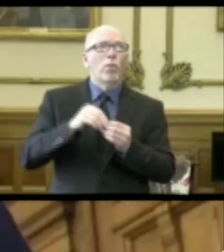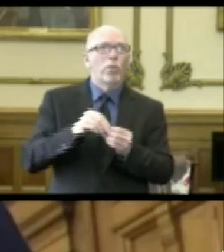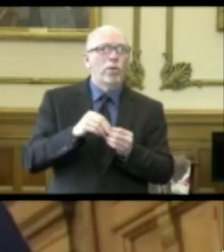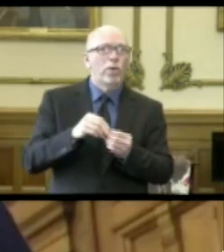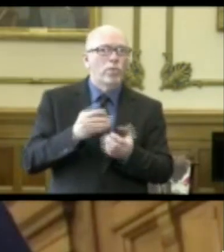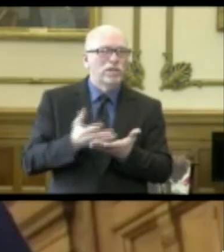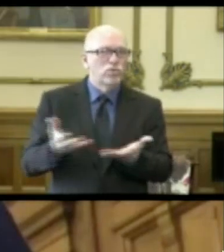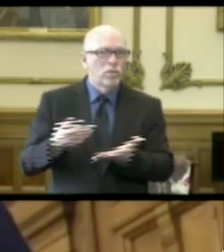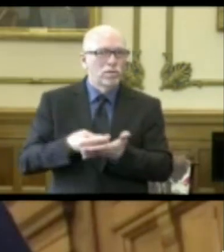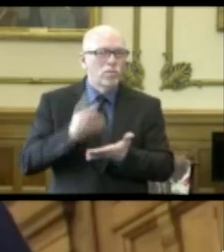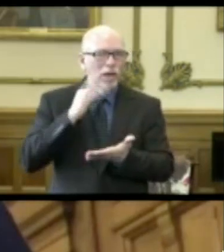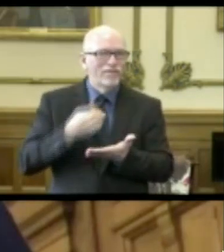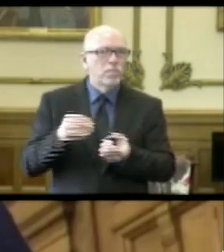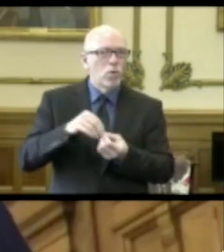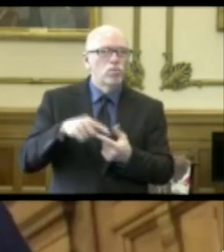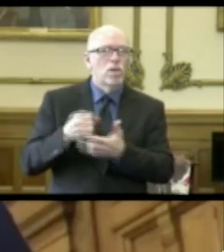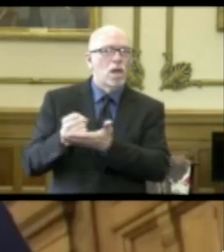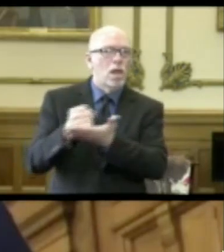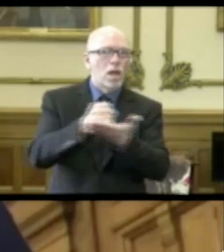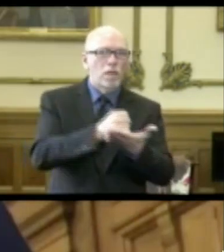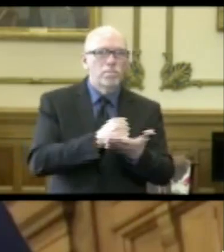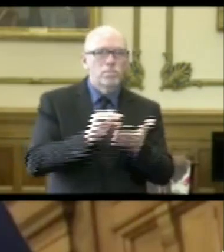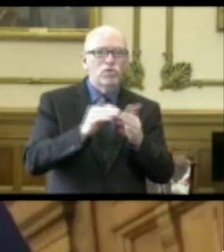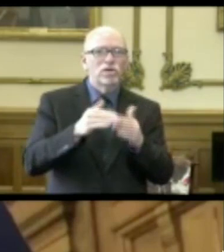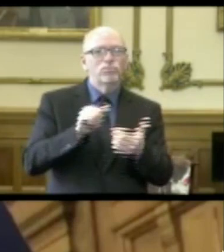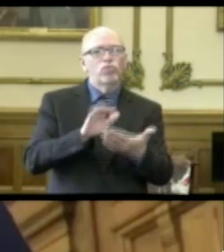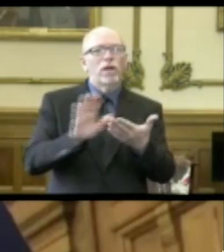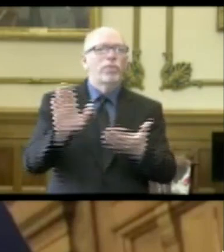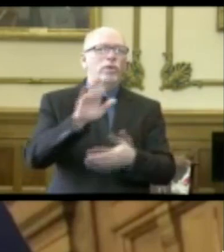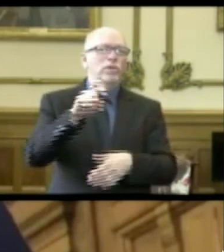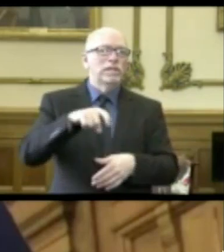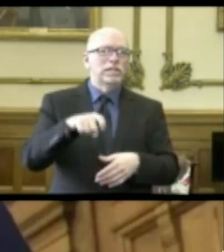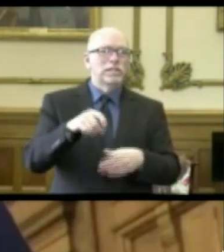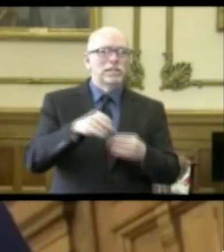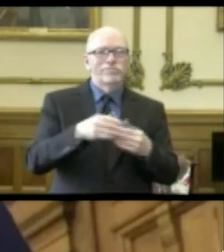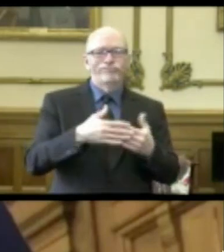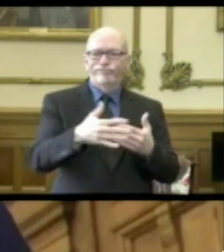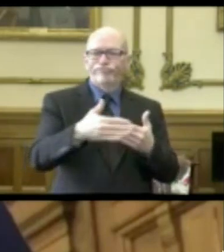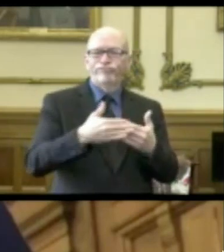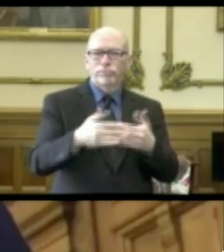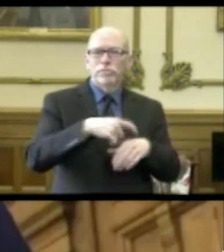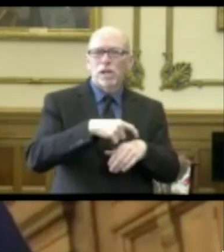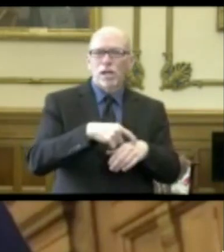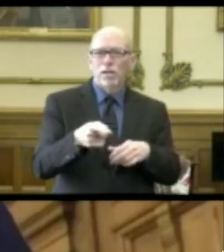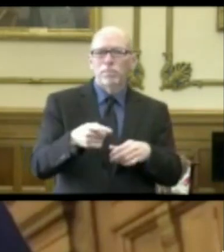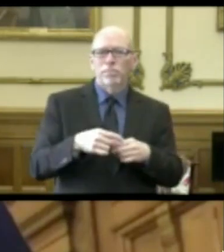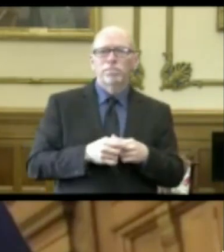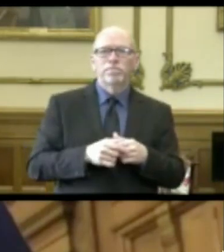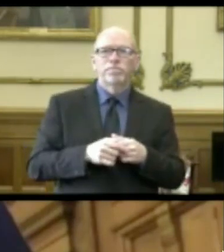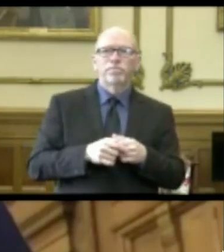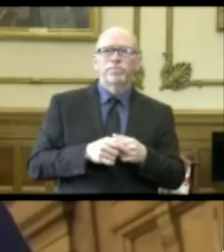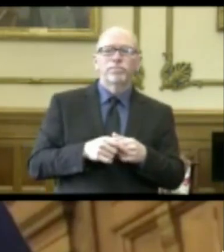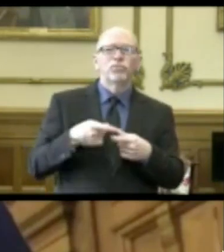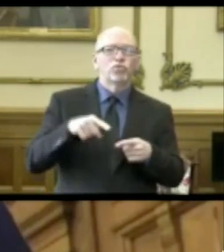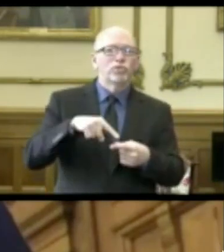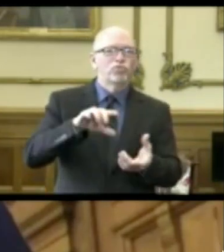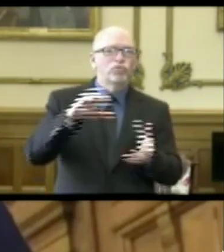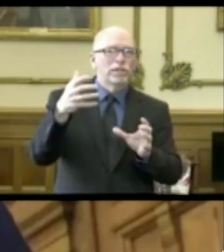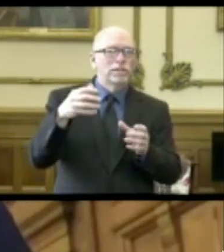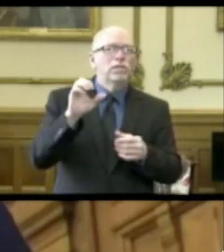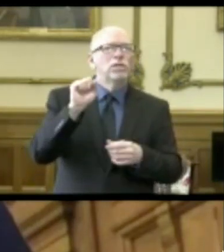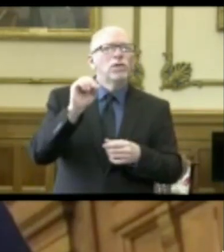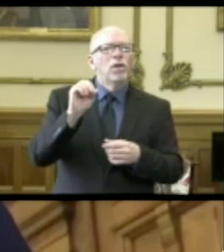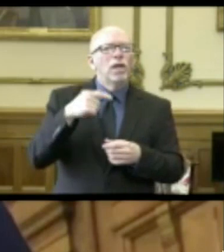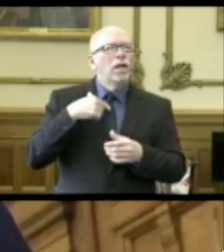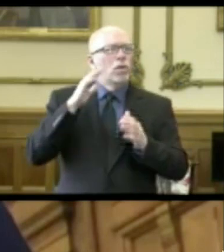resources to help communities address their needs here during this time period and during this crisis. So